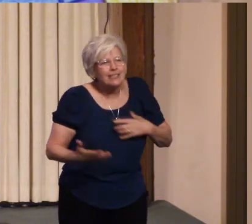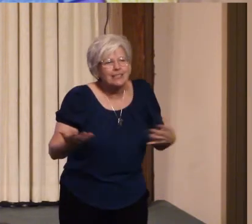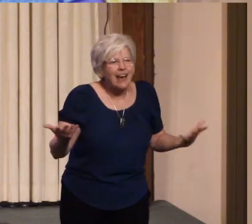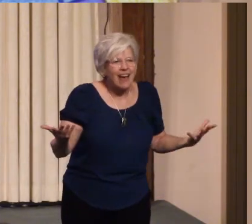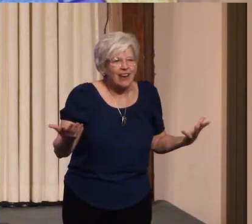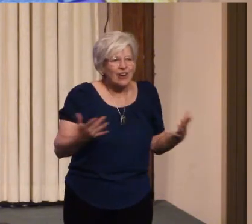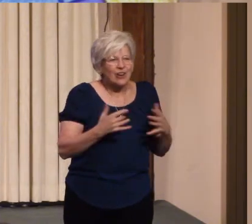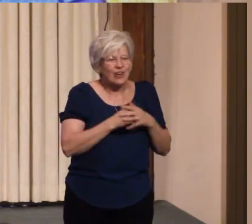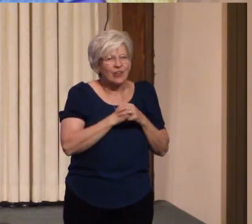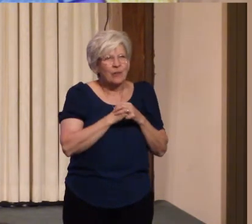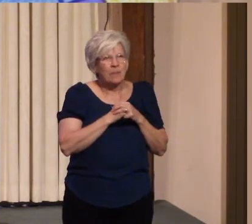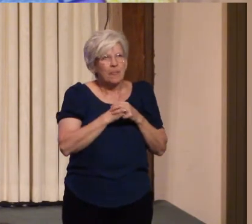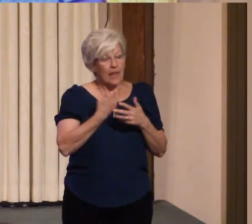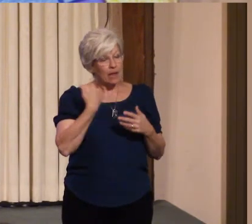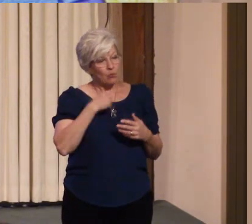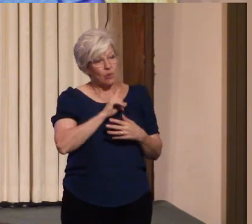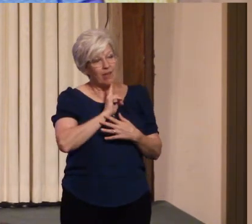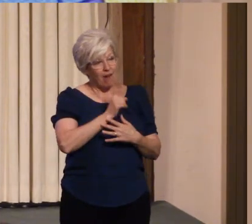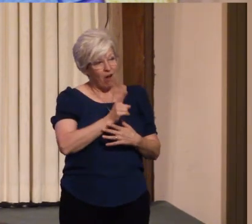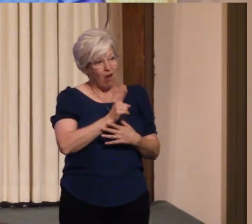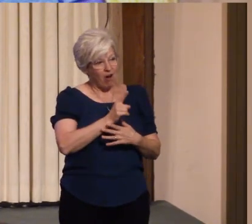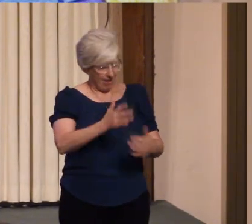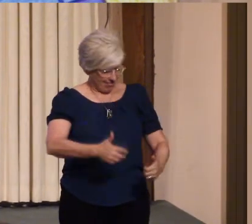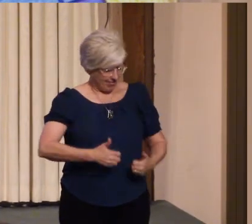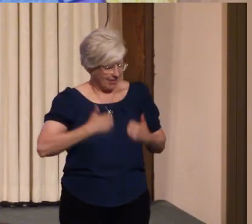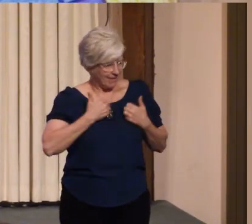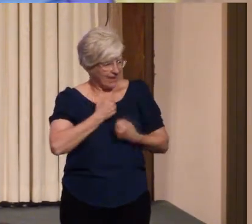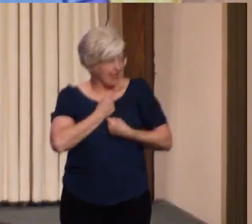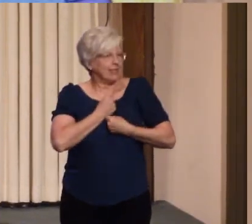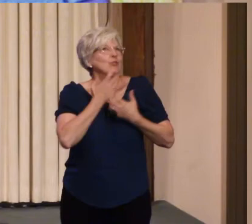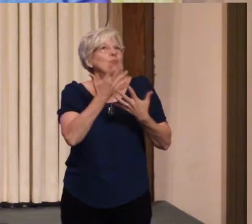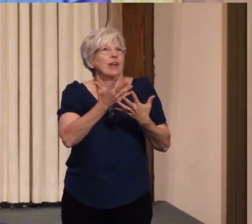and that we are living expressions of you